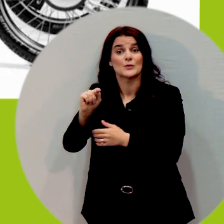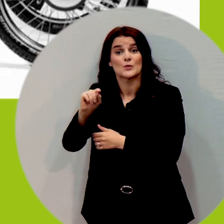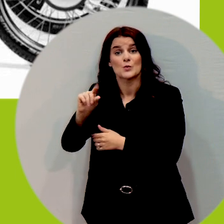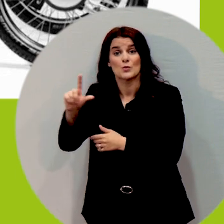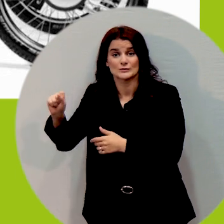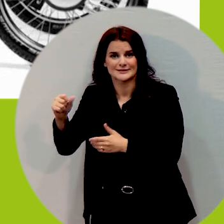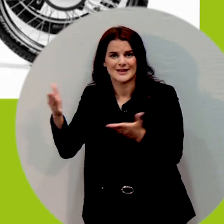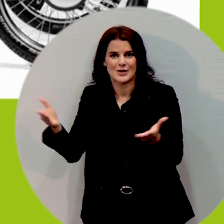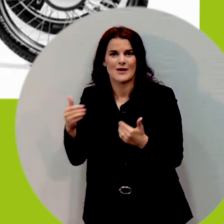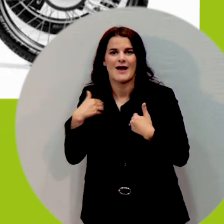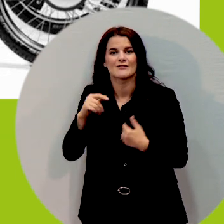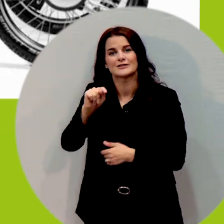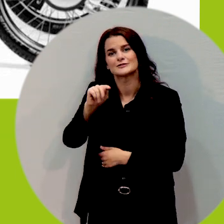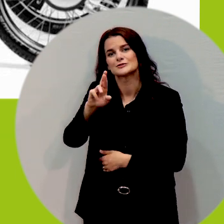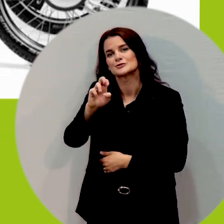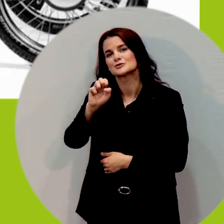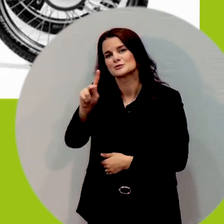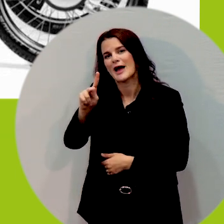available for rent from the city of us